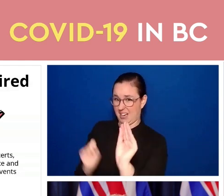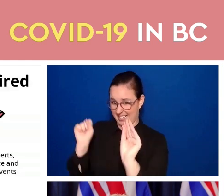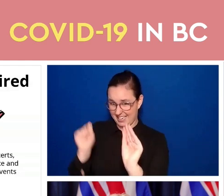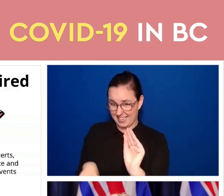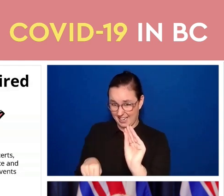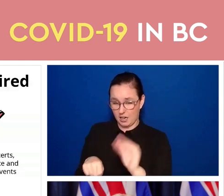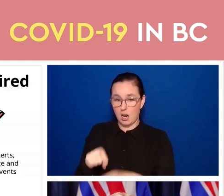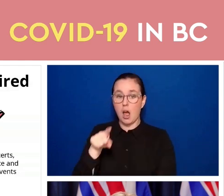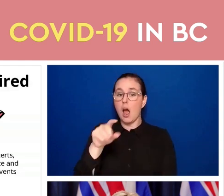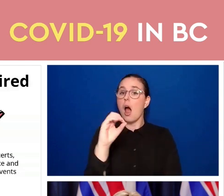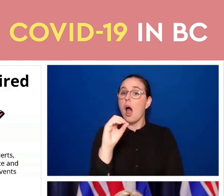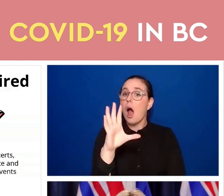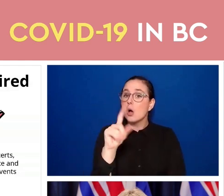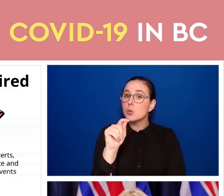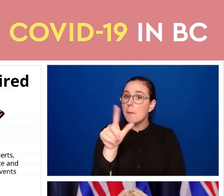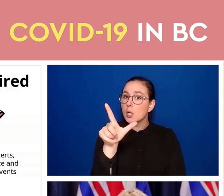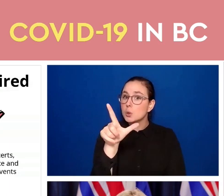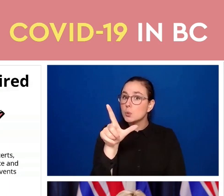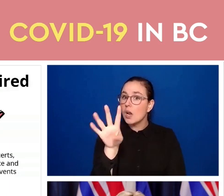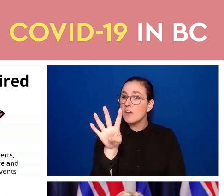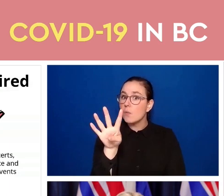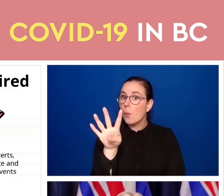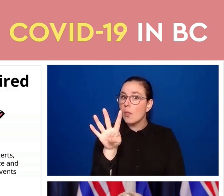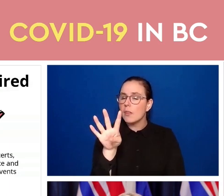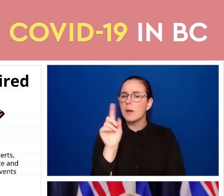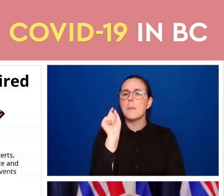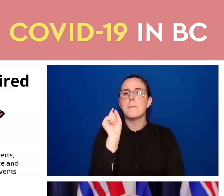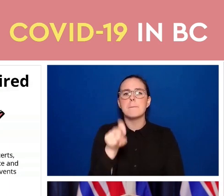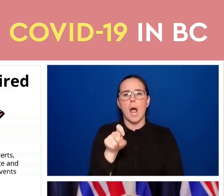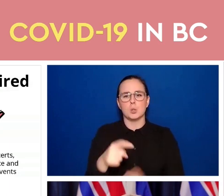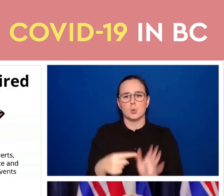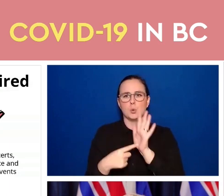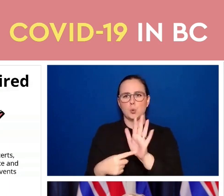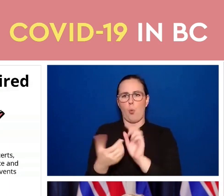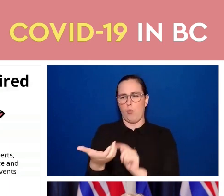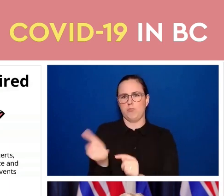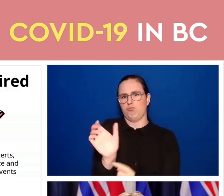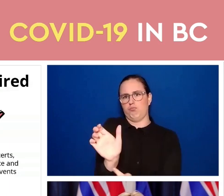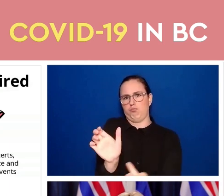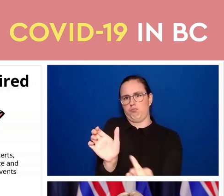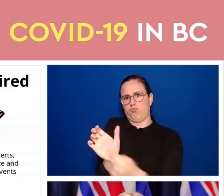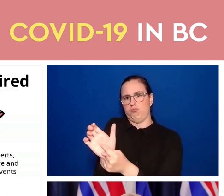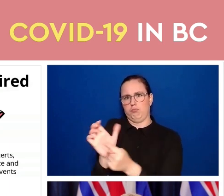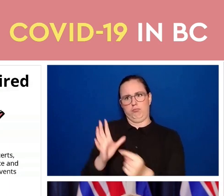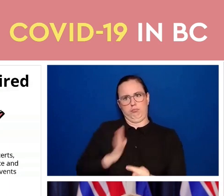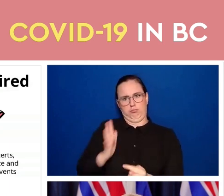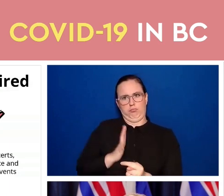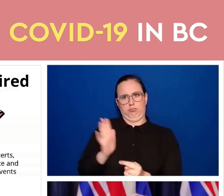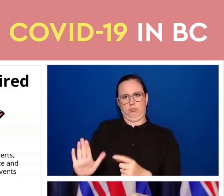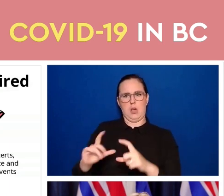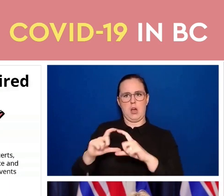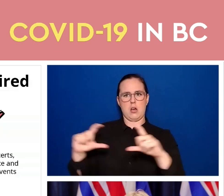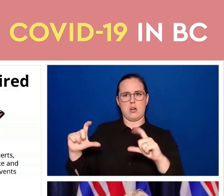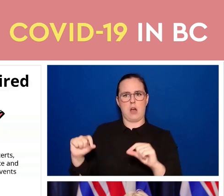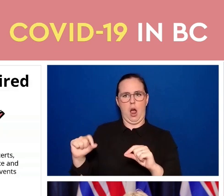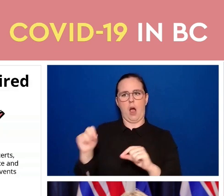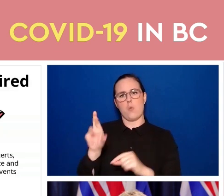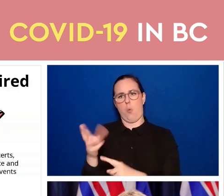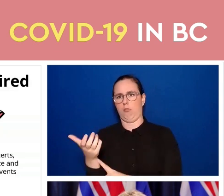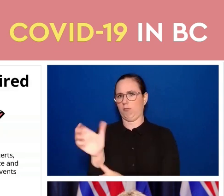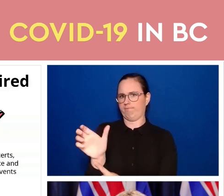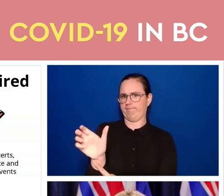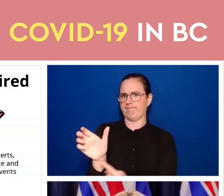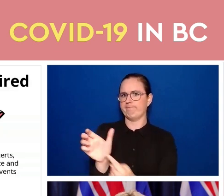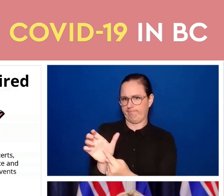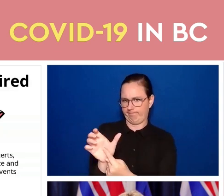card showing you're fully immunized to access this same list. So what we're talking about are indoor ticketed